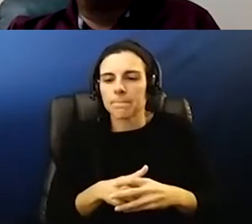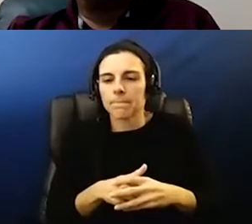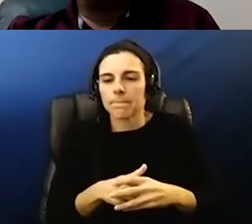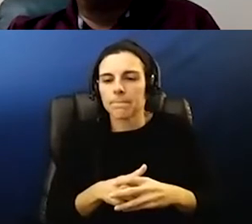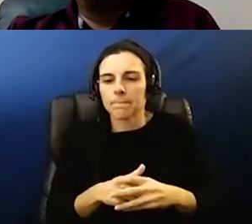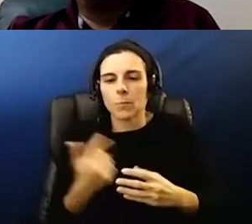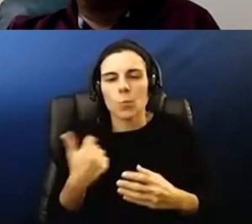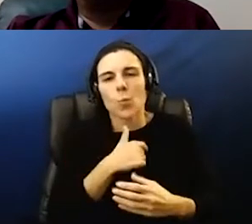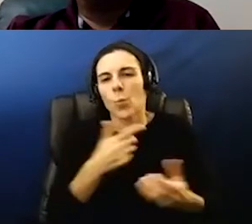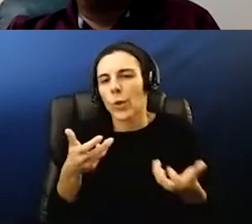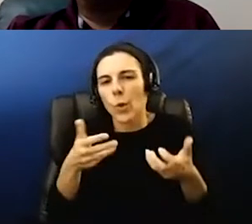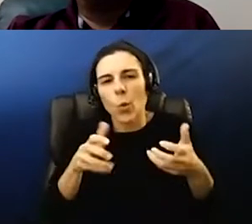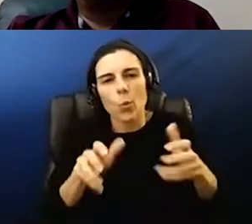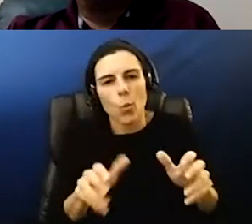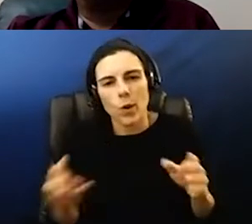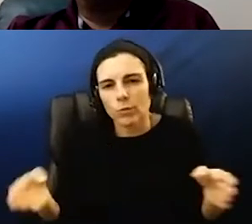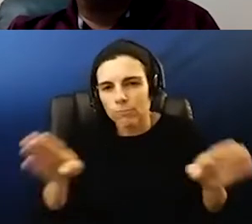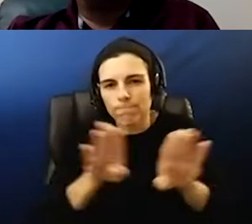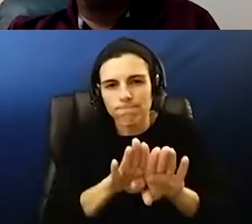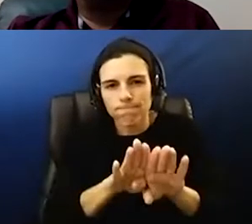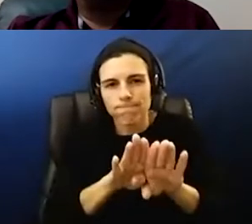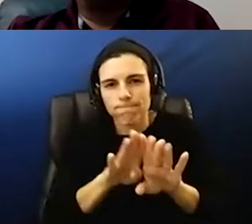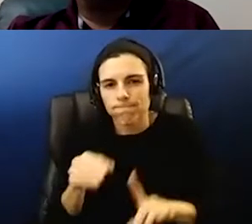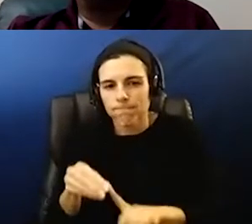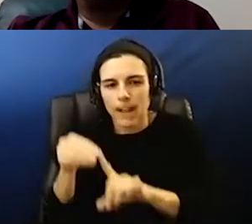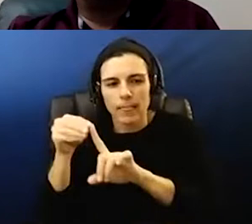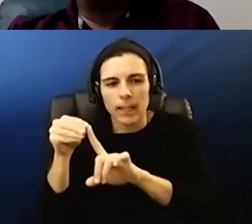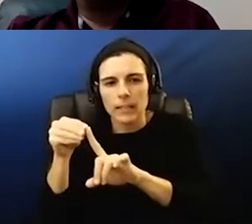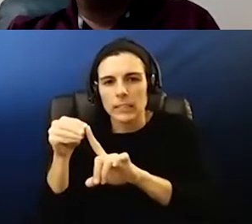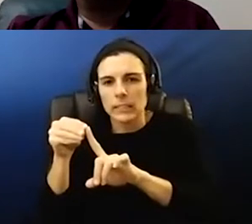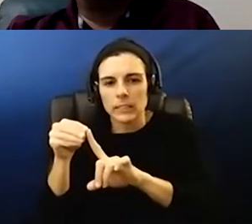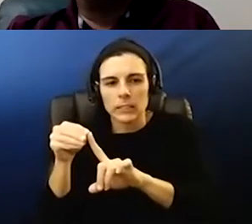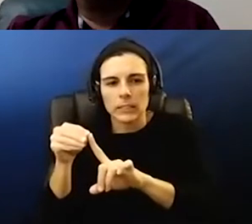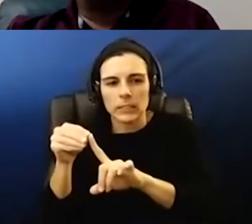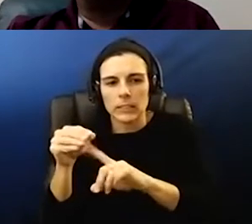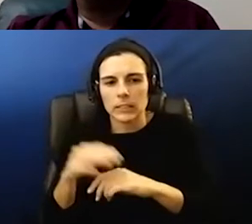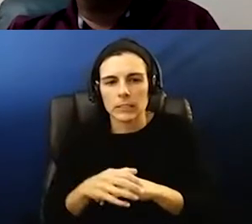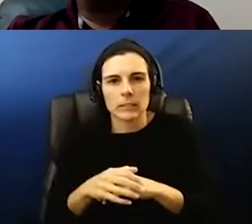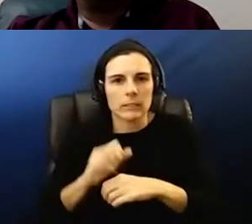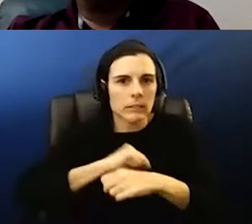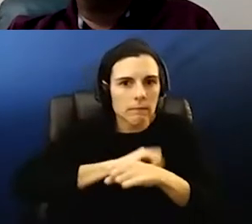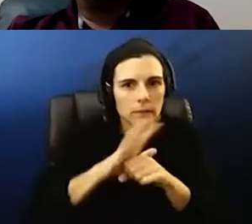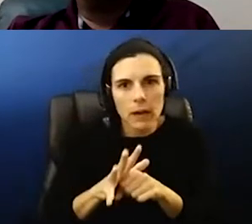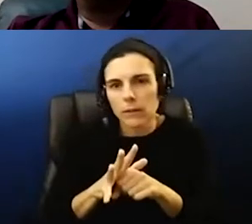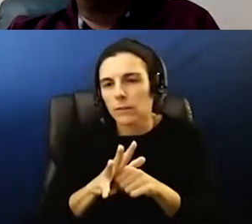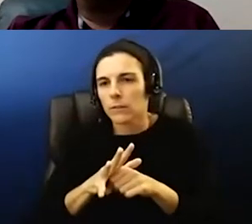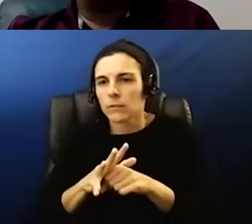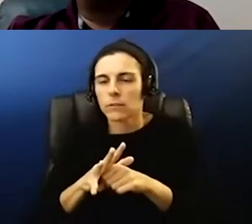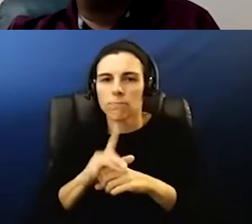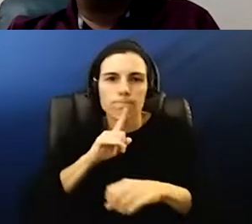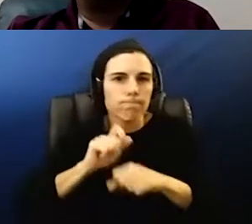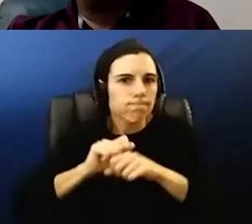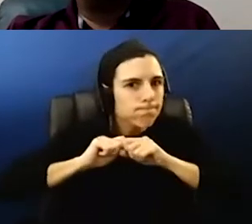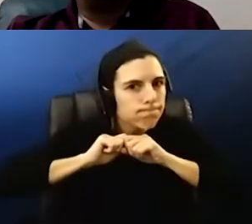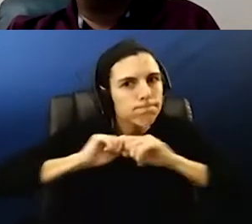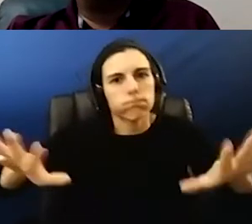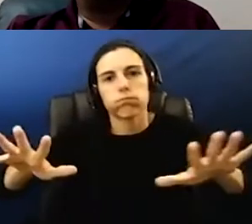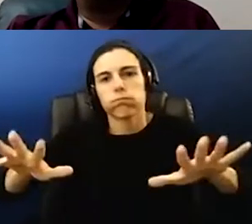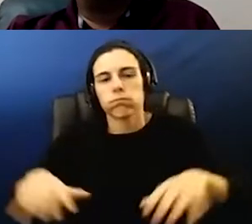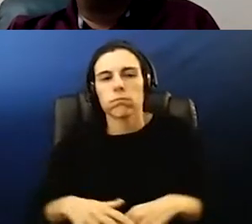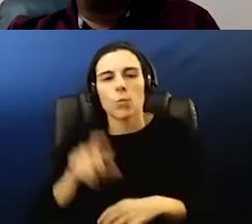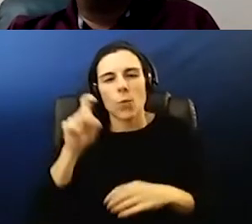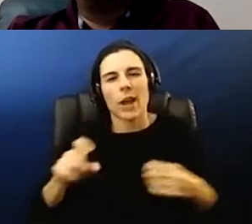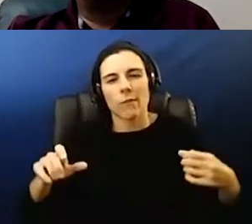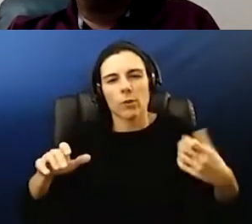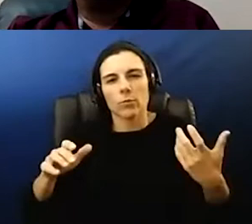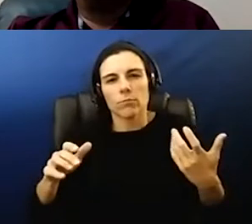shut a school down unless there's a um the virus is so so prevalent that we have to shut an entire school down